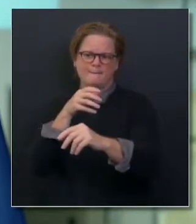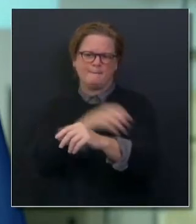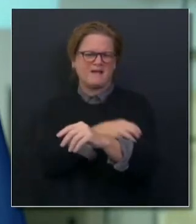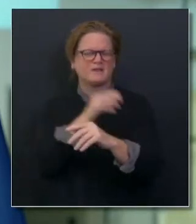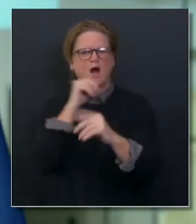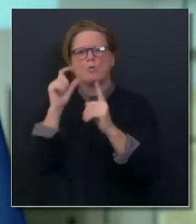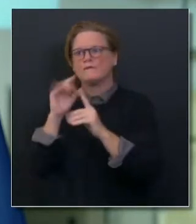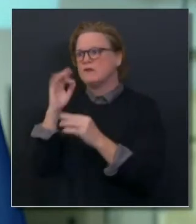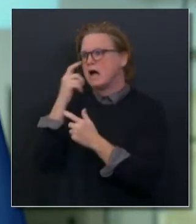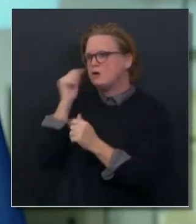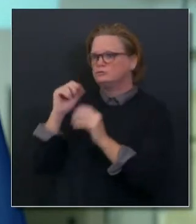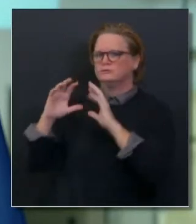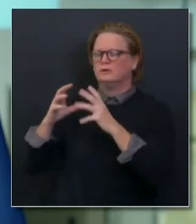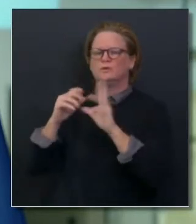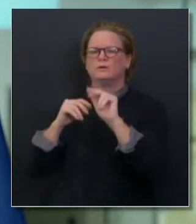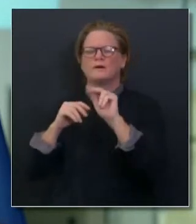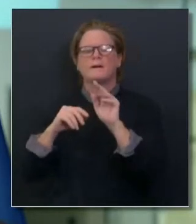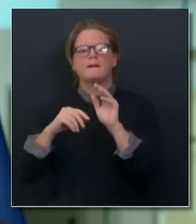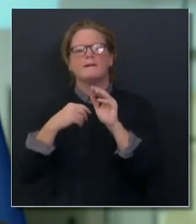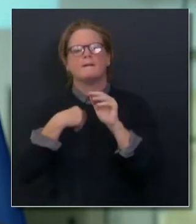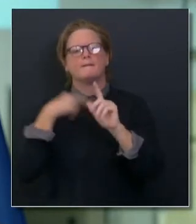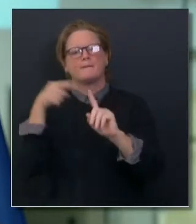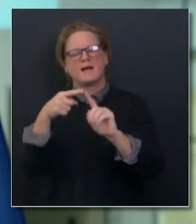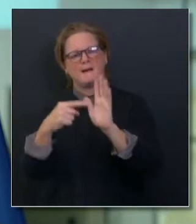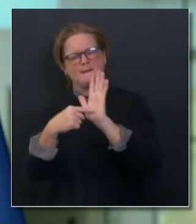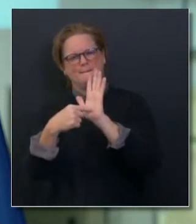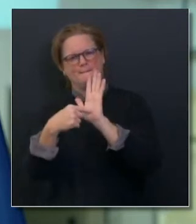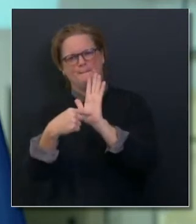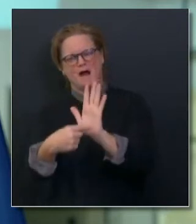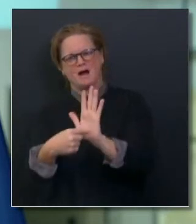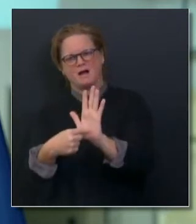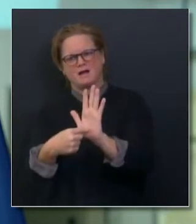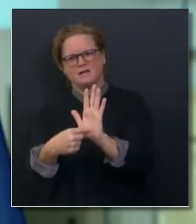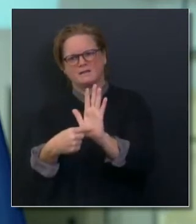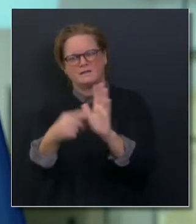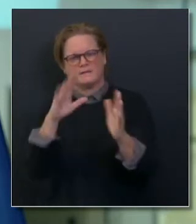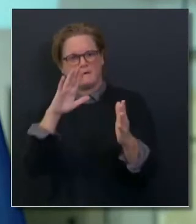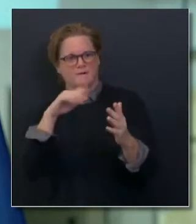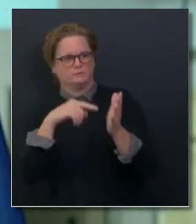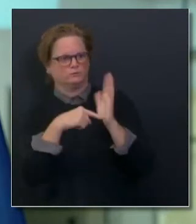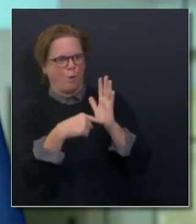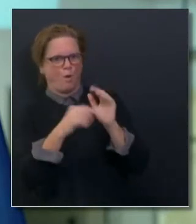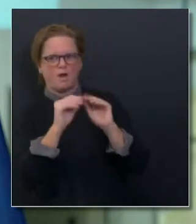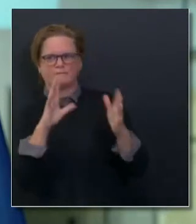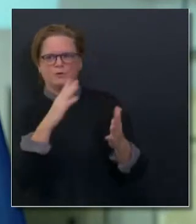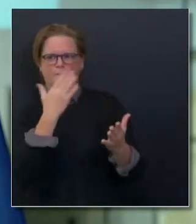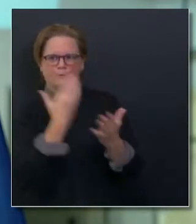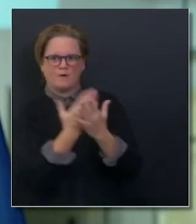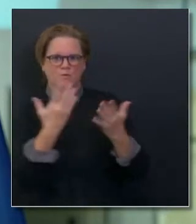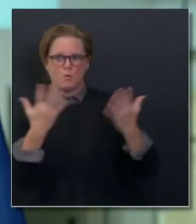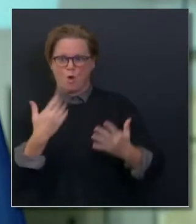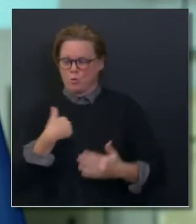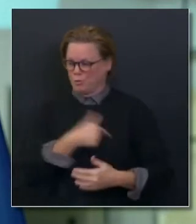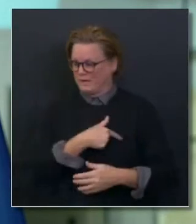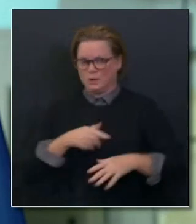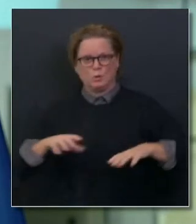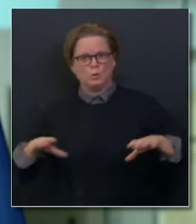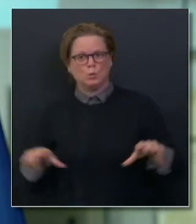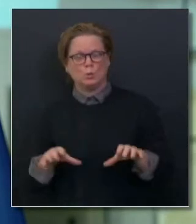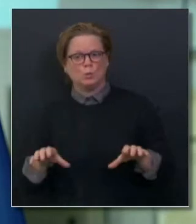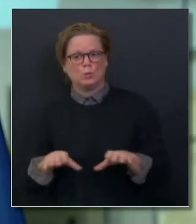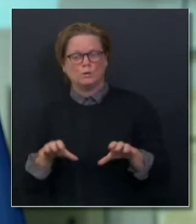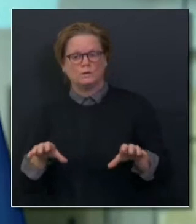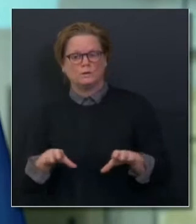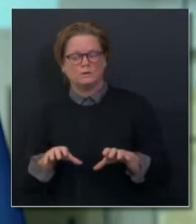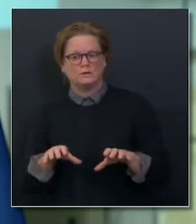modeling is becoming more and more accurate, alarmingly so. Some of the models we had just 10 days